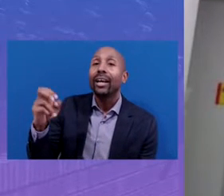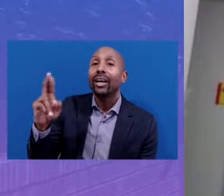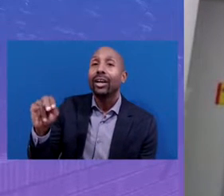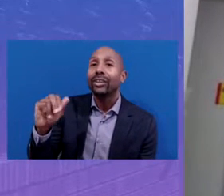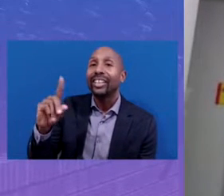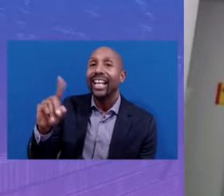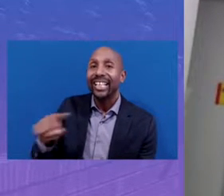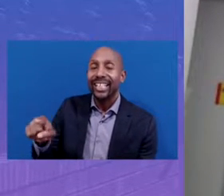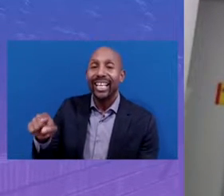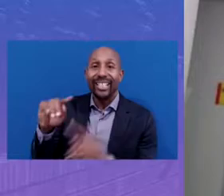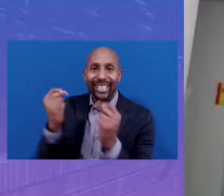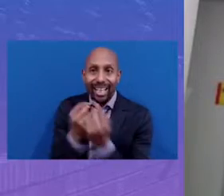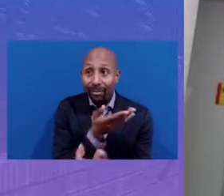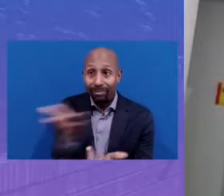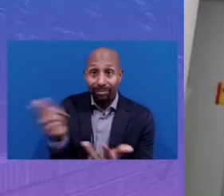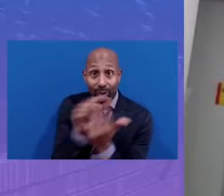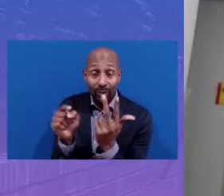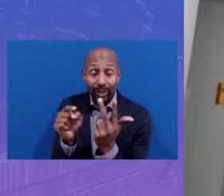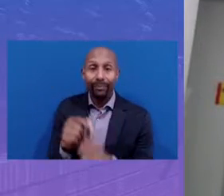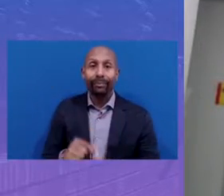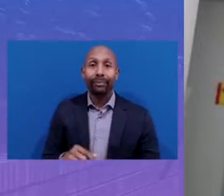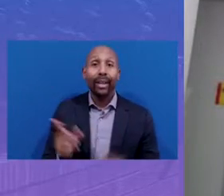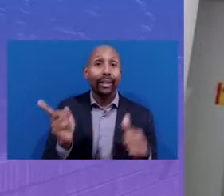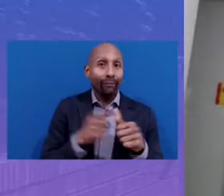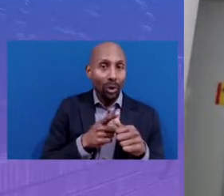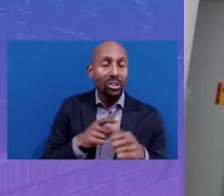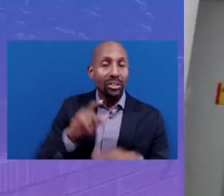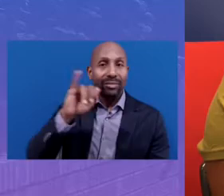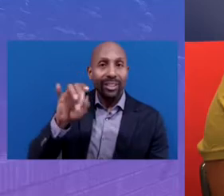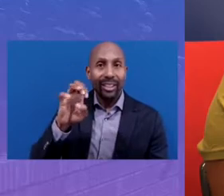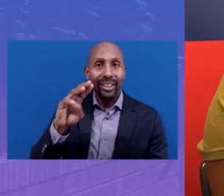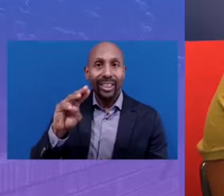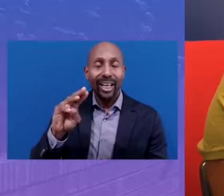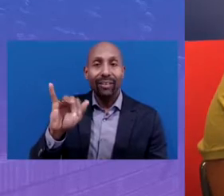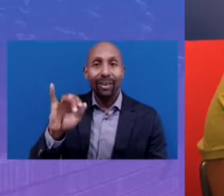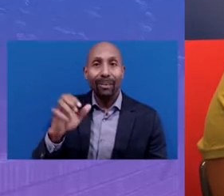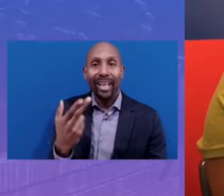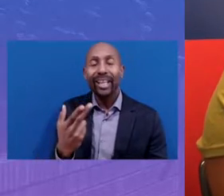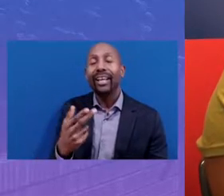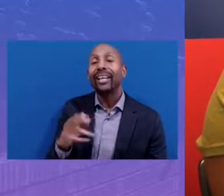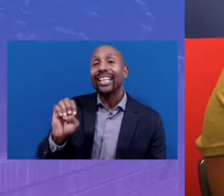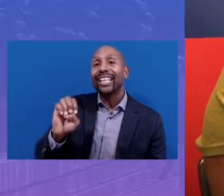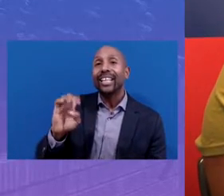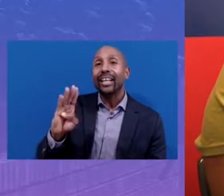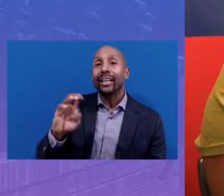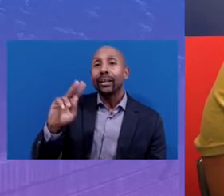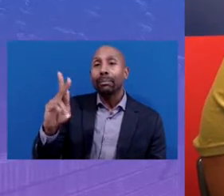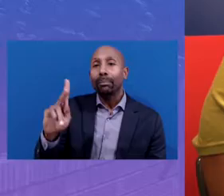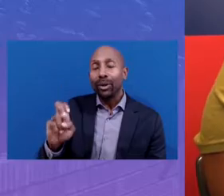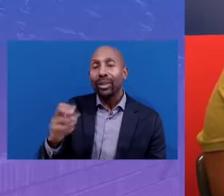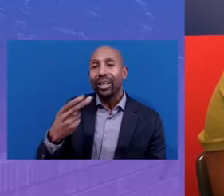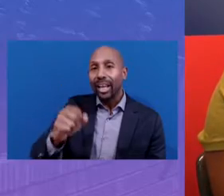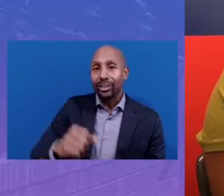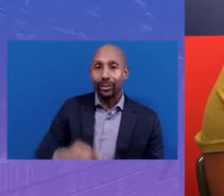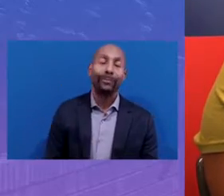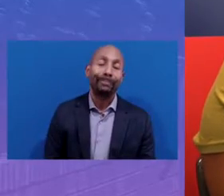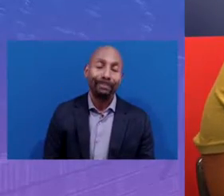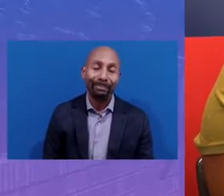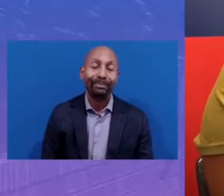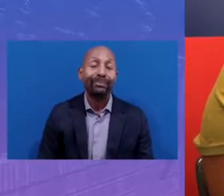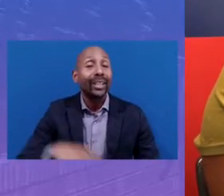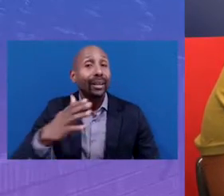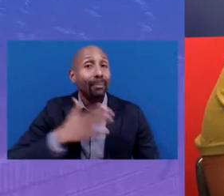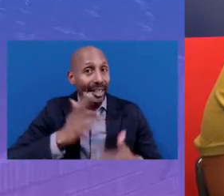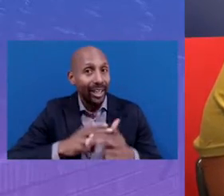next, you'll hear from the team at the Jeremiah E. Burke High School. Let me first start by introducing myself. My name is Dr. Linza